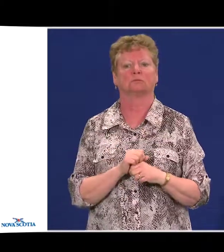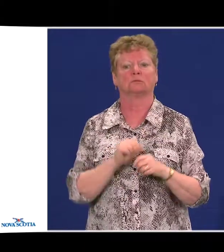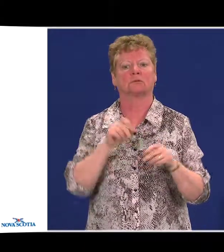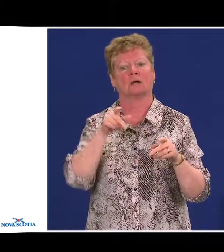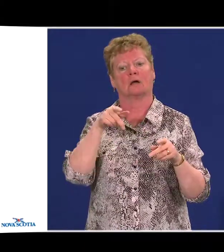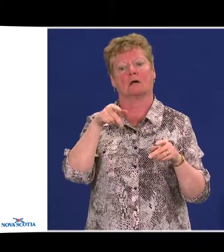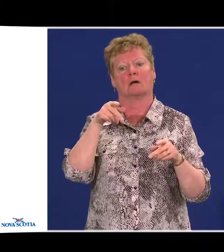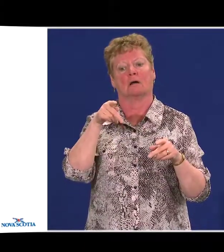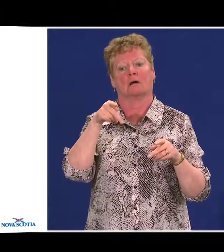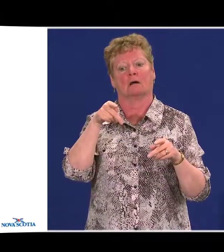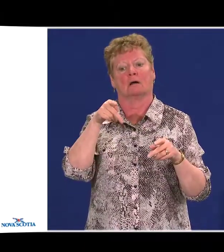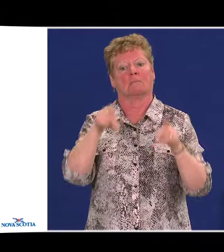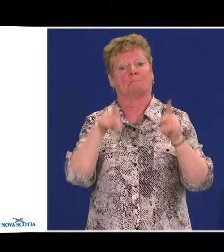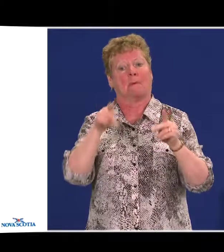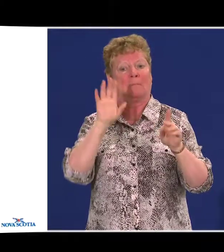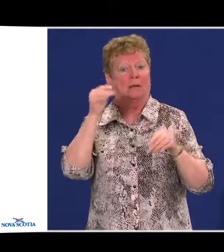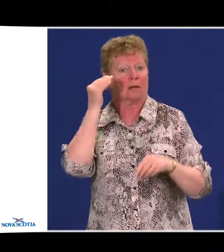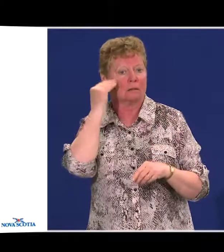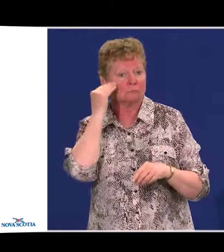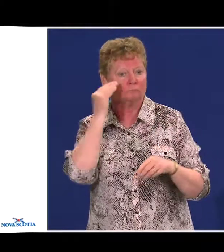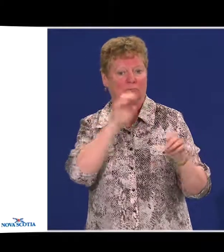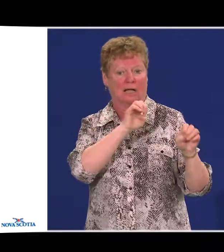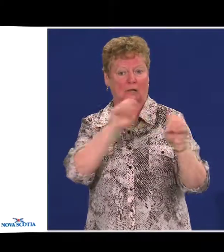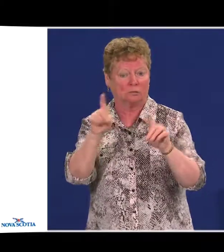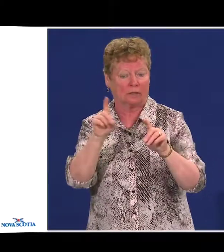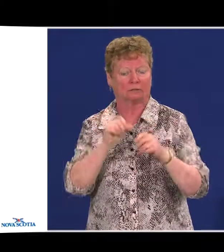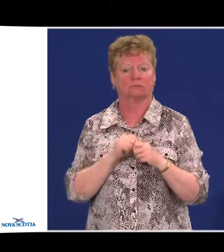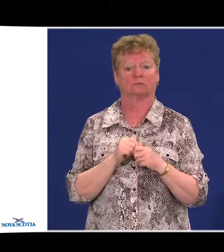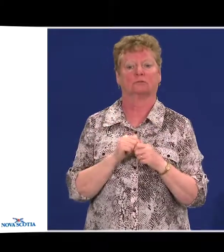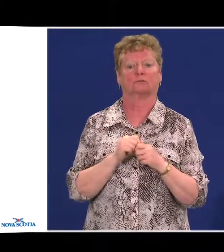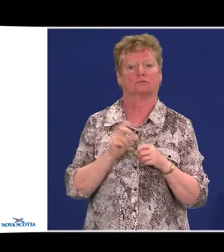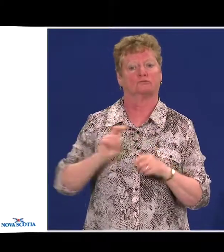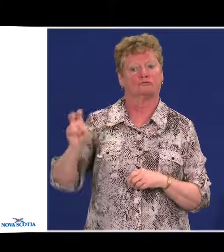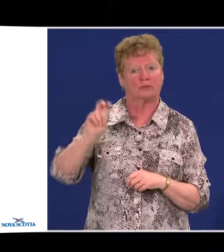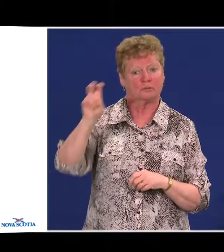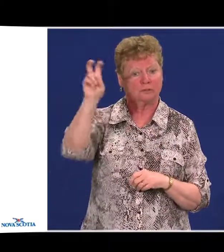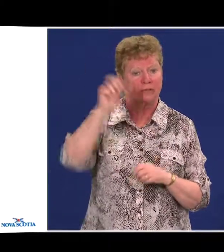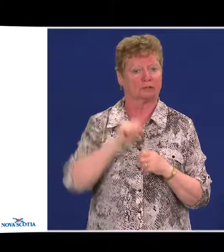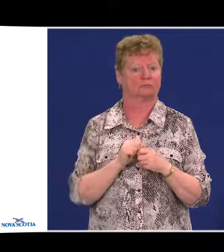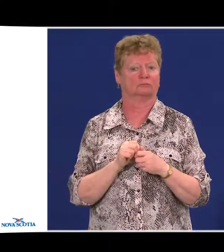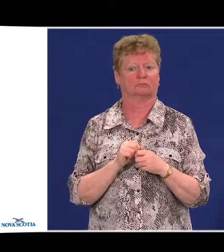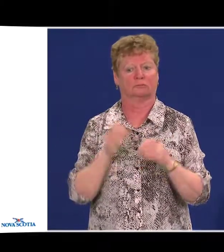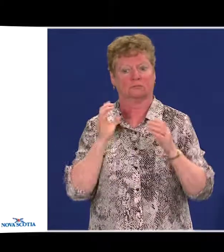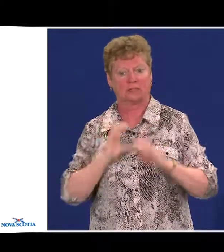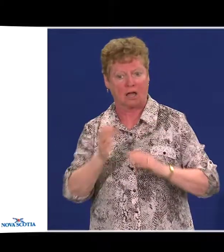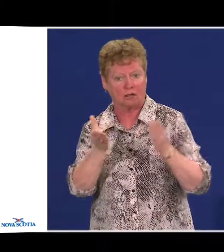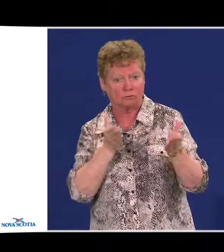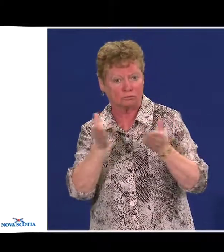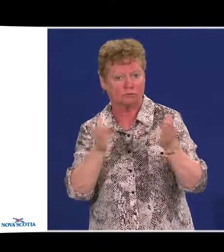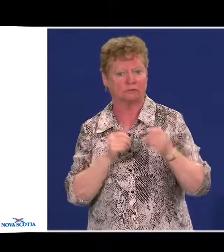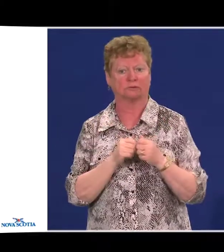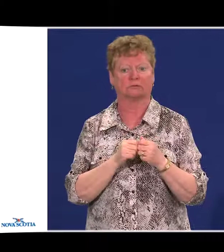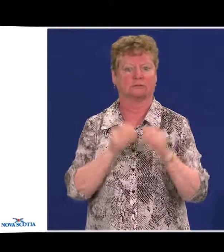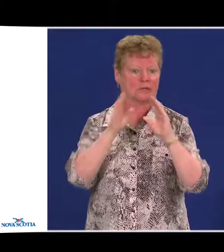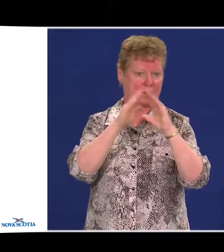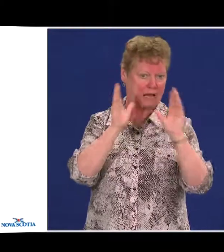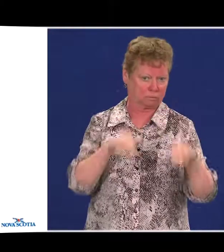education and awareness, transportation, client services and housing.